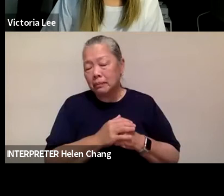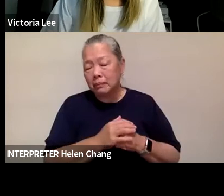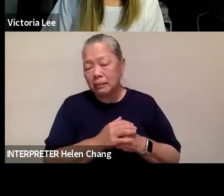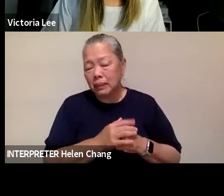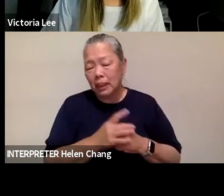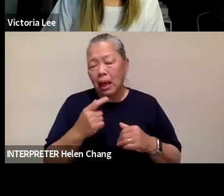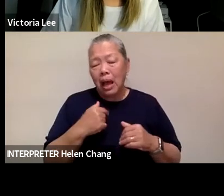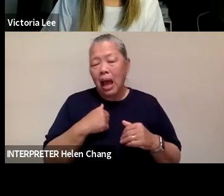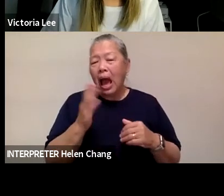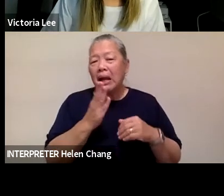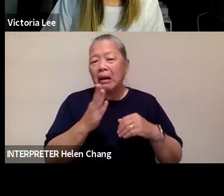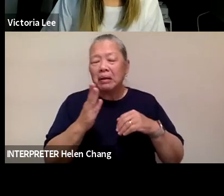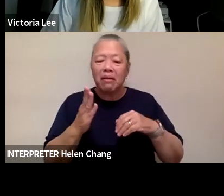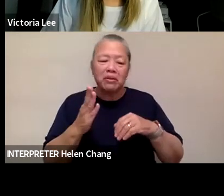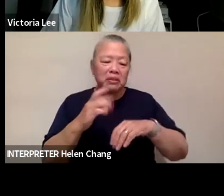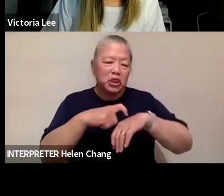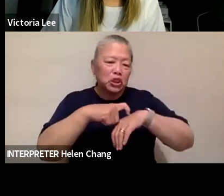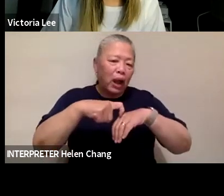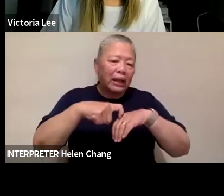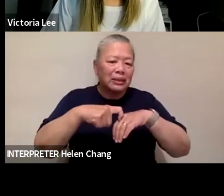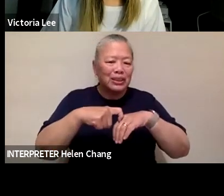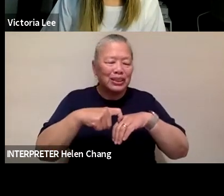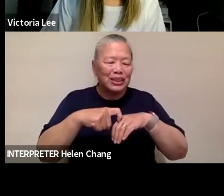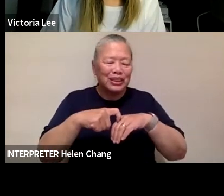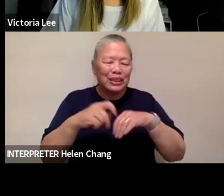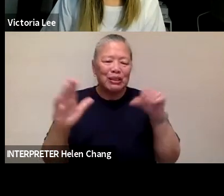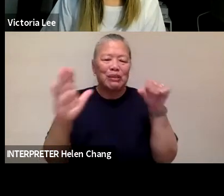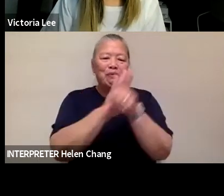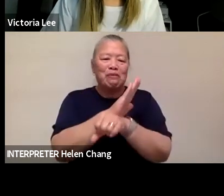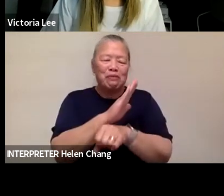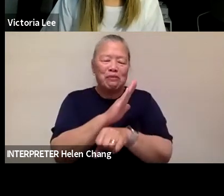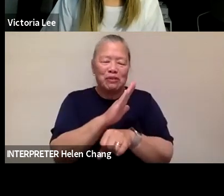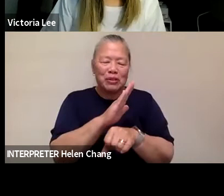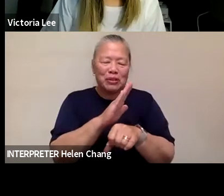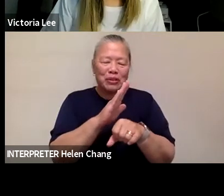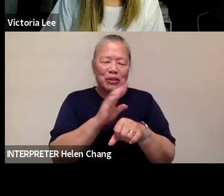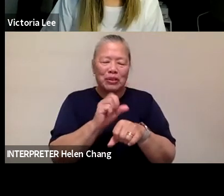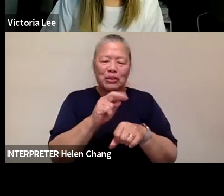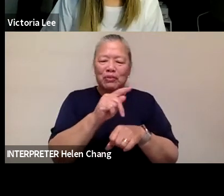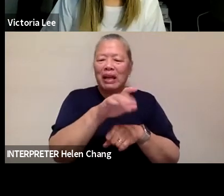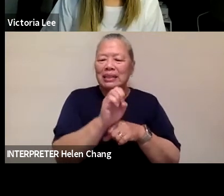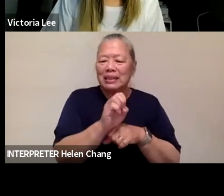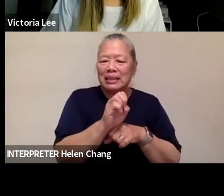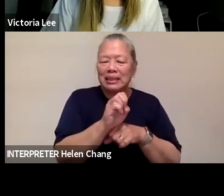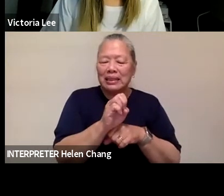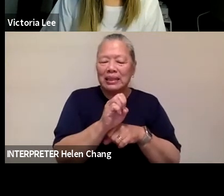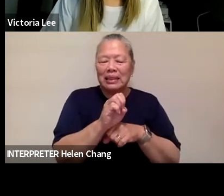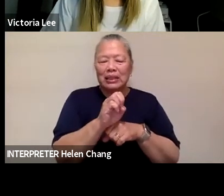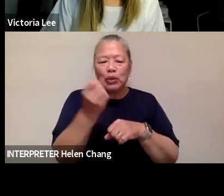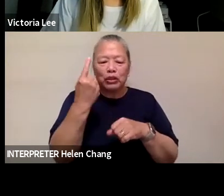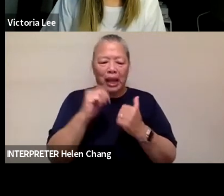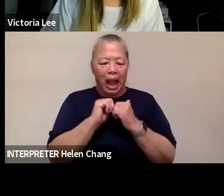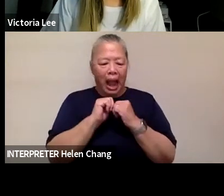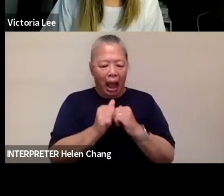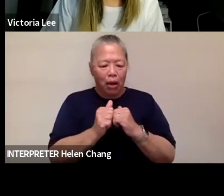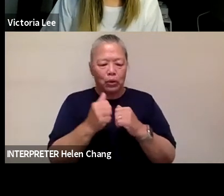even scratch the surface of, of really what it takes to, to make something perfect.